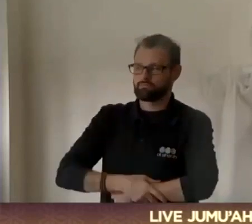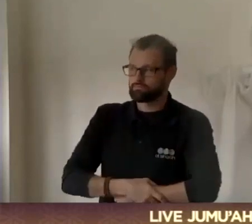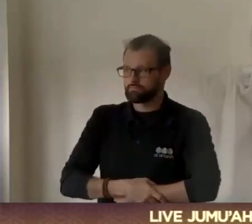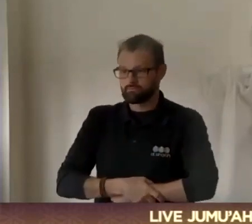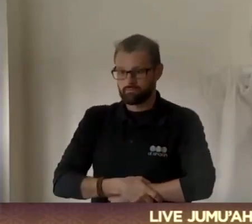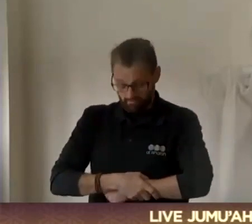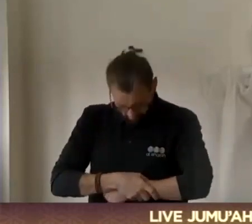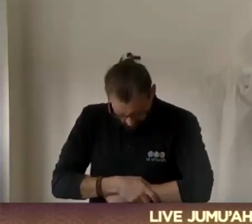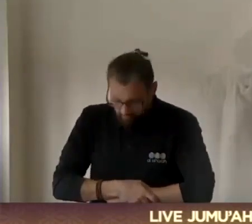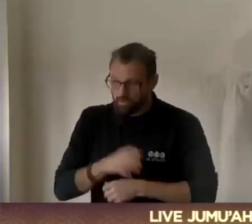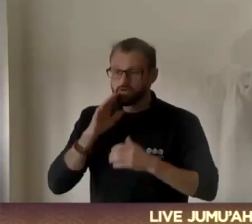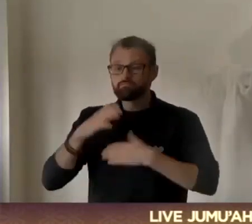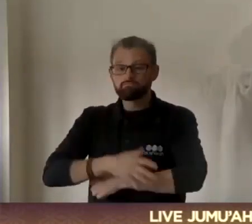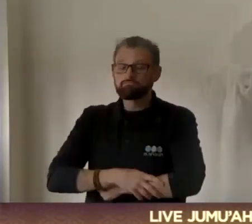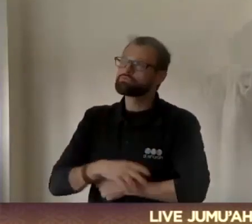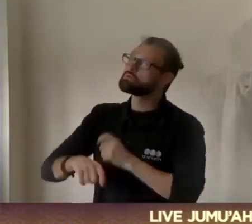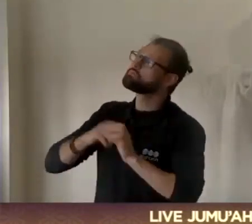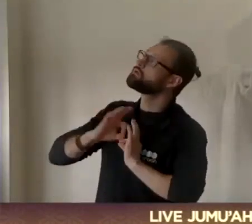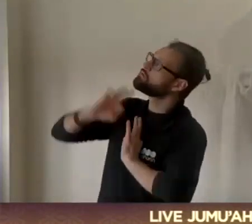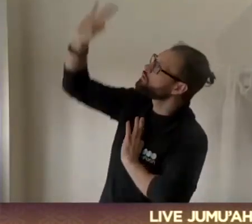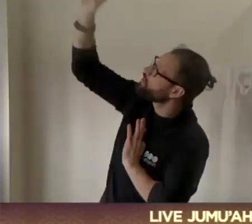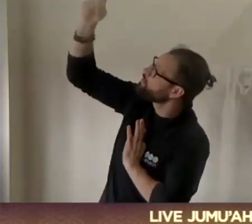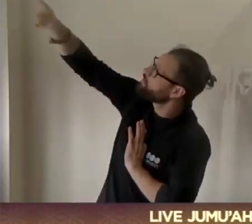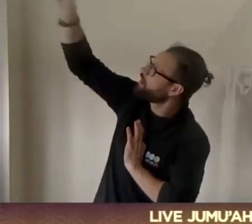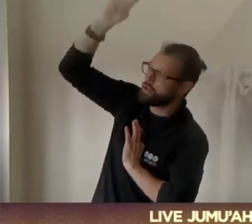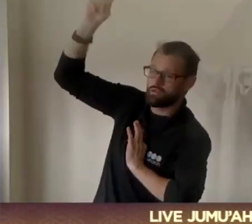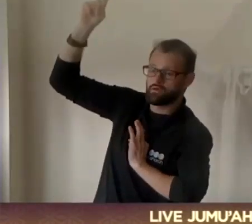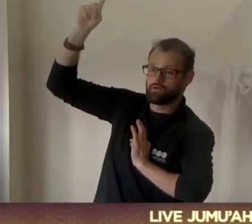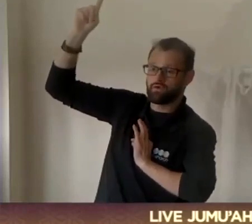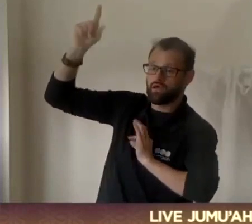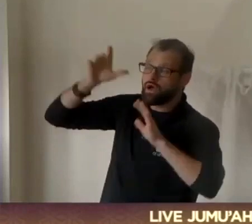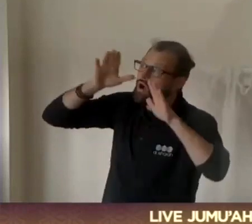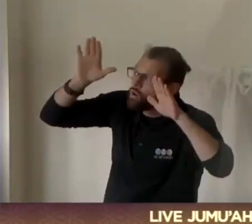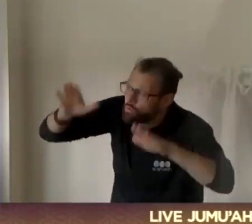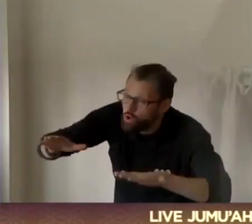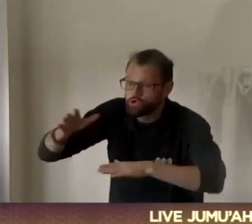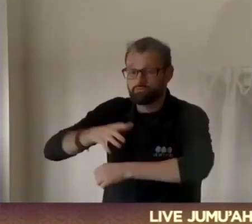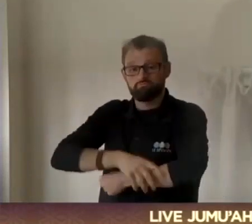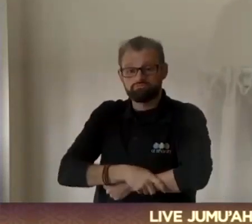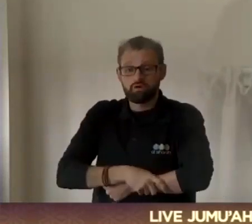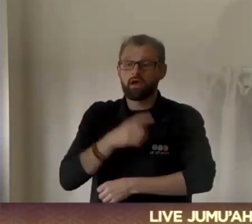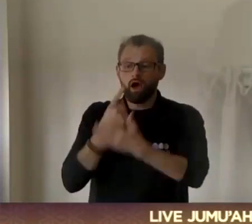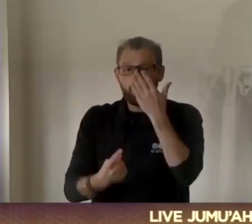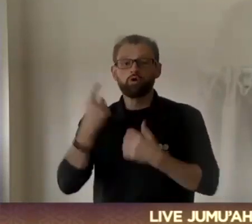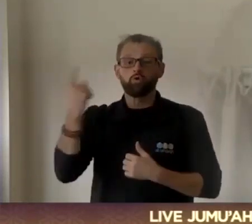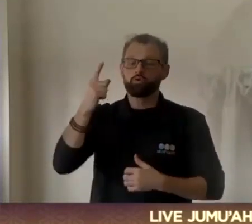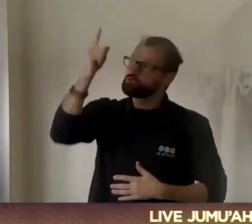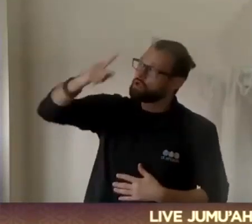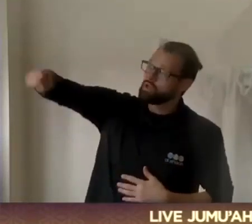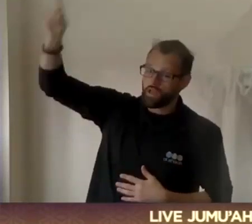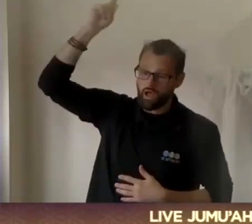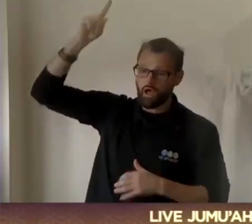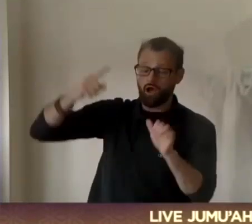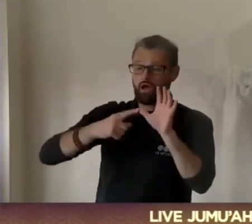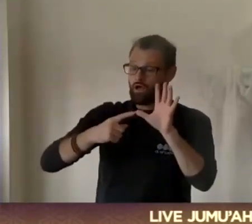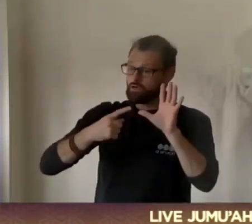with Allah. You said that you will not render any act of worship except for Allah. Then you need to